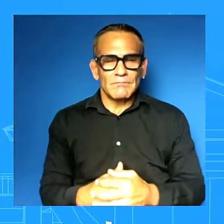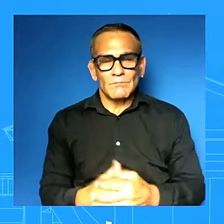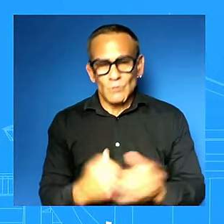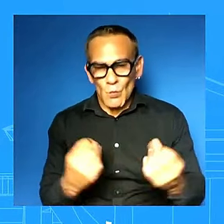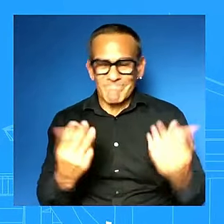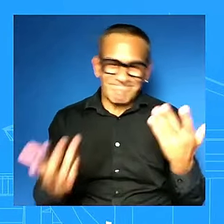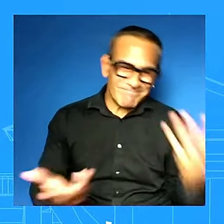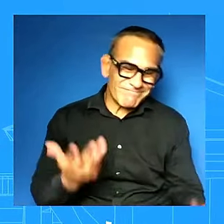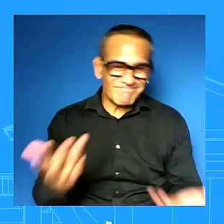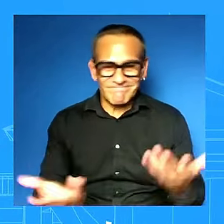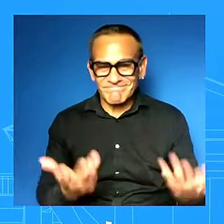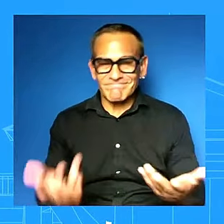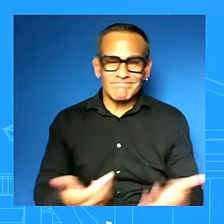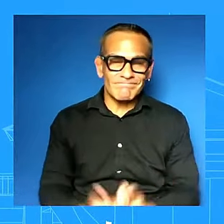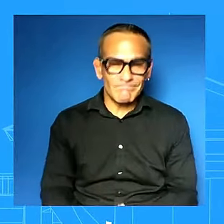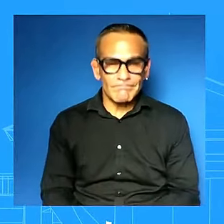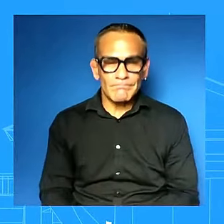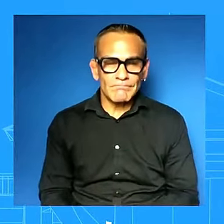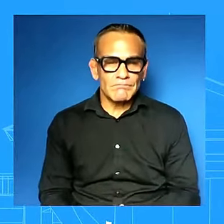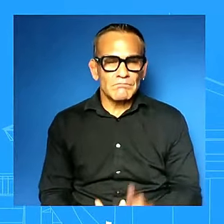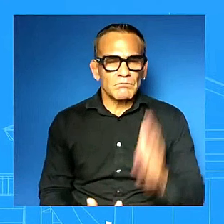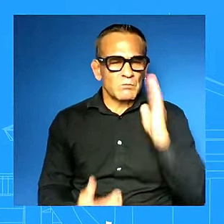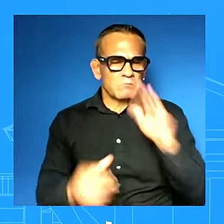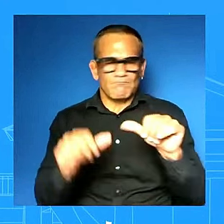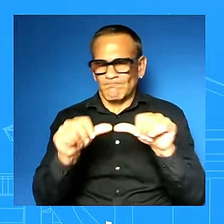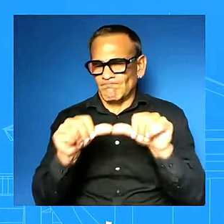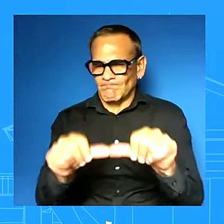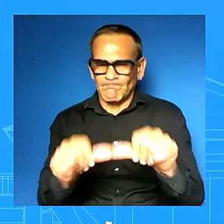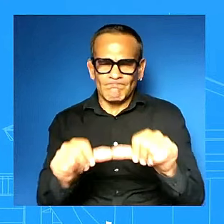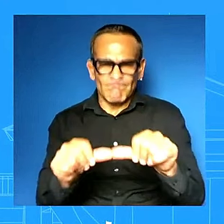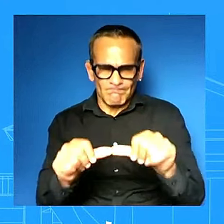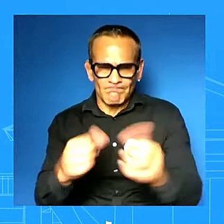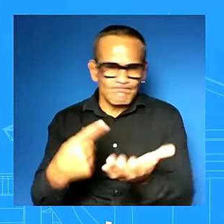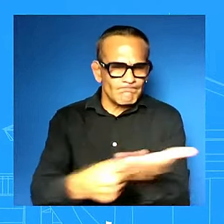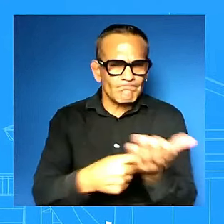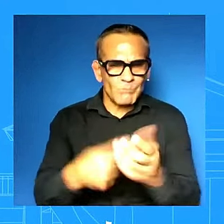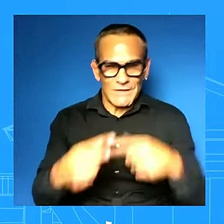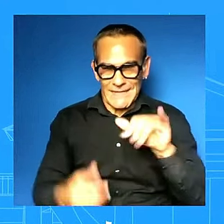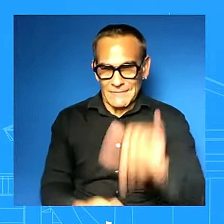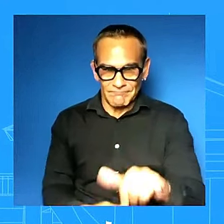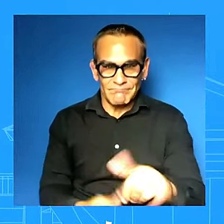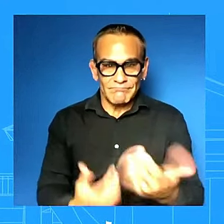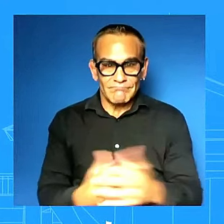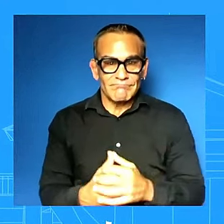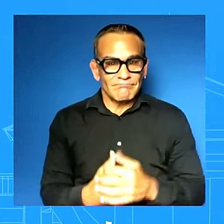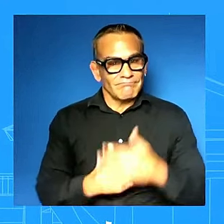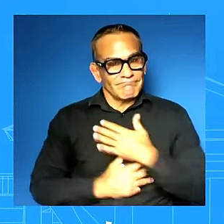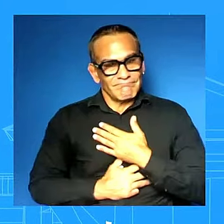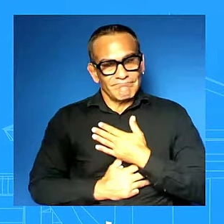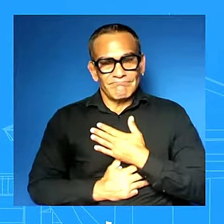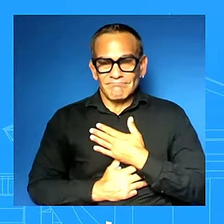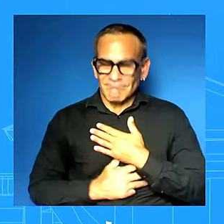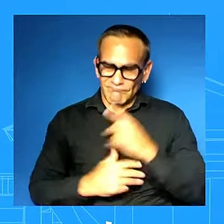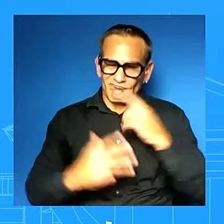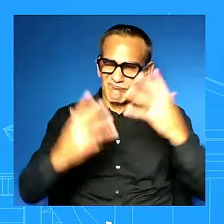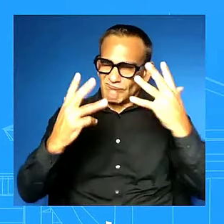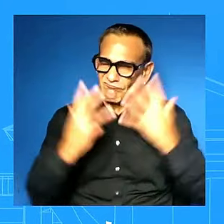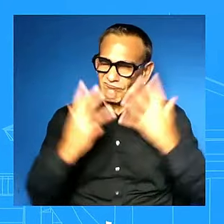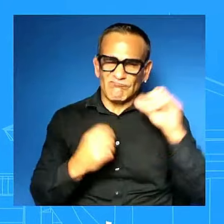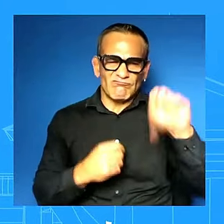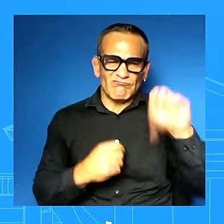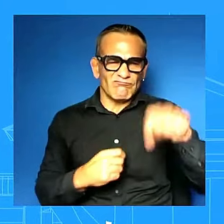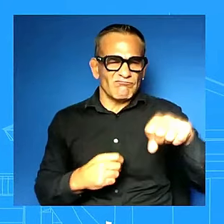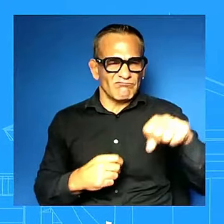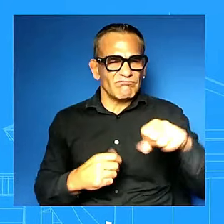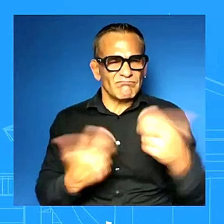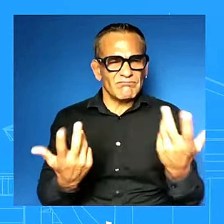conversations about that we mourn we mourn and you hear say this all the time uh every palestinian civilian lost in this